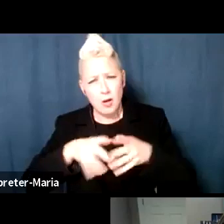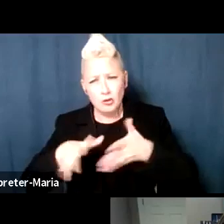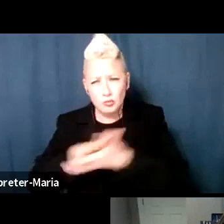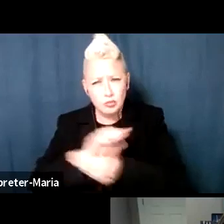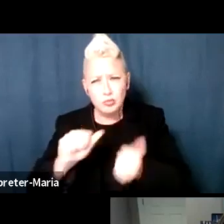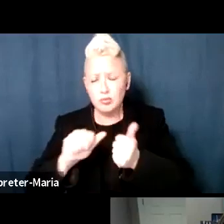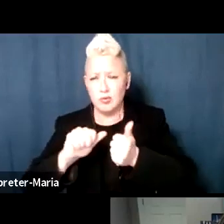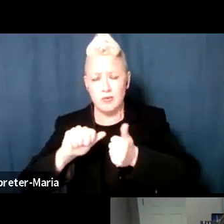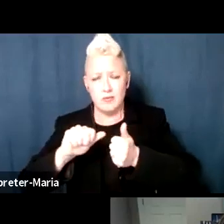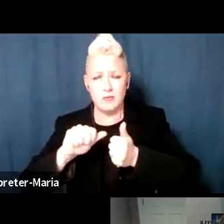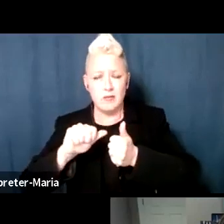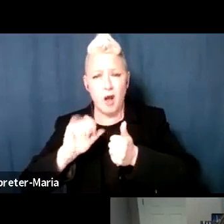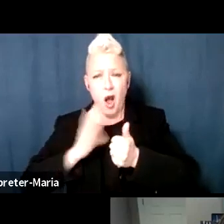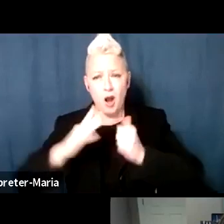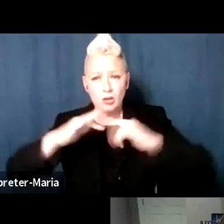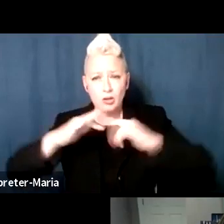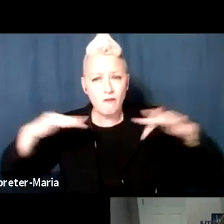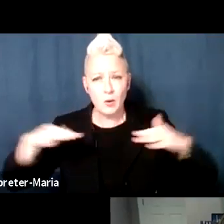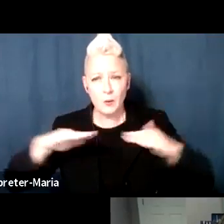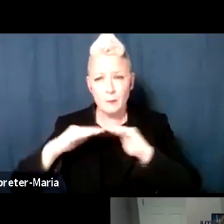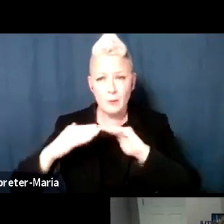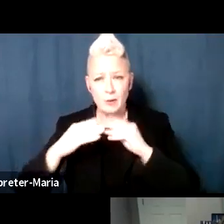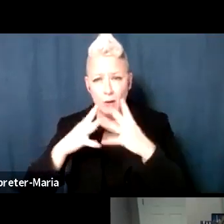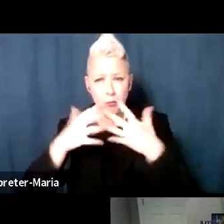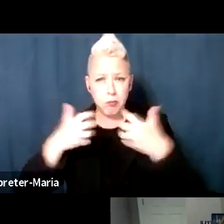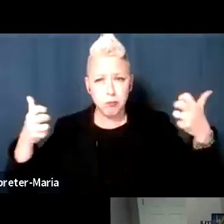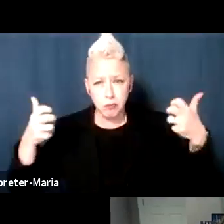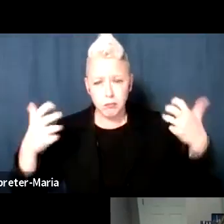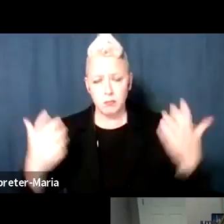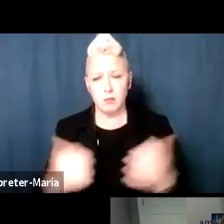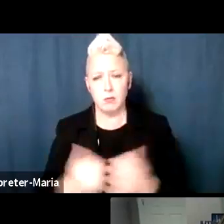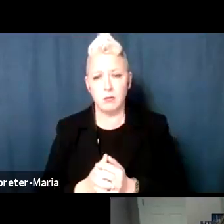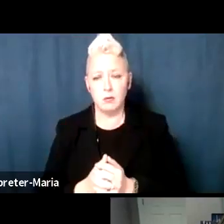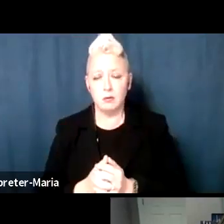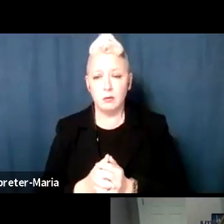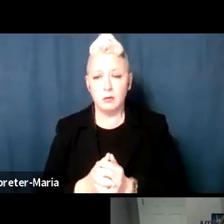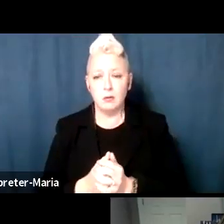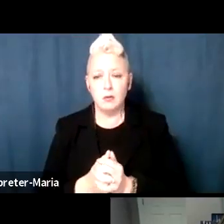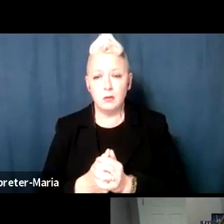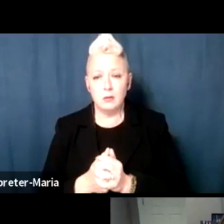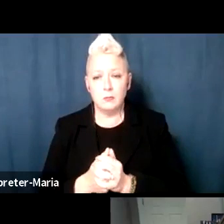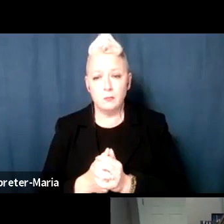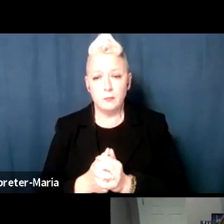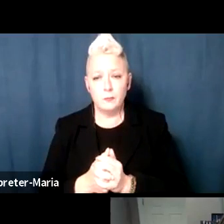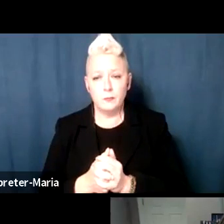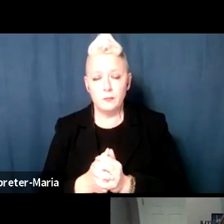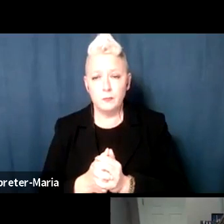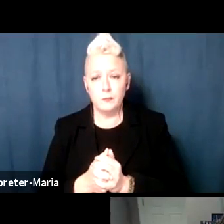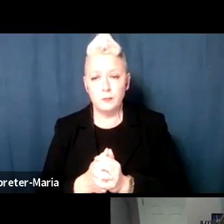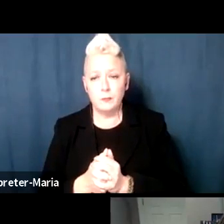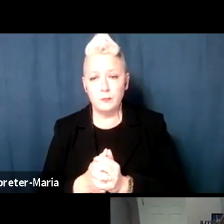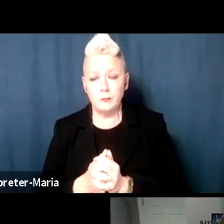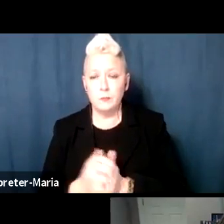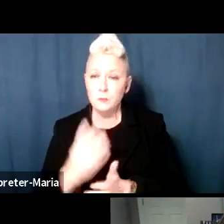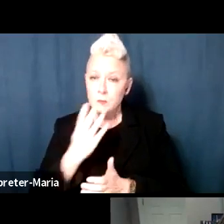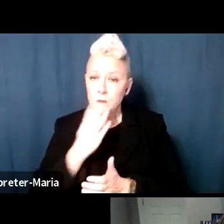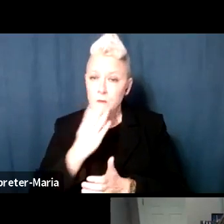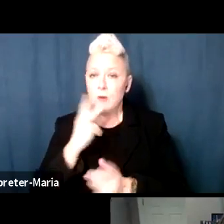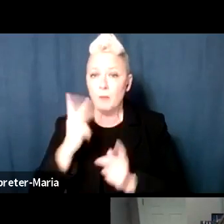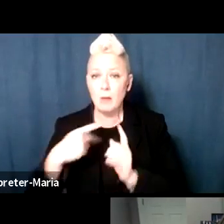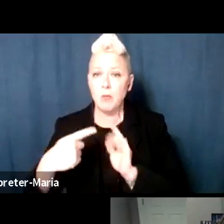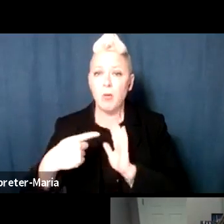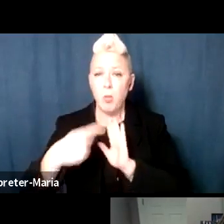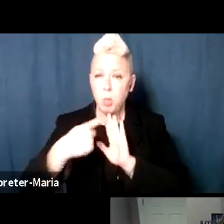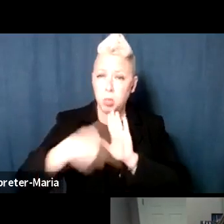diverse communities. Jews have been very much on the receiving end of anti-Semitism, but it got